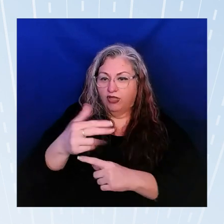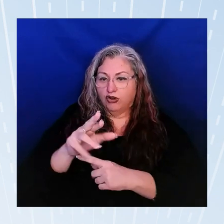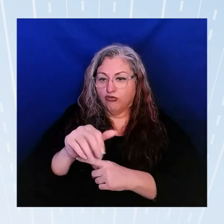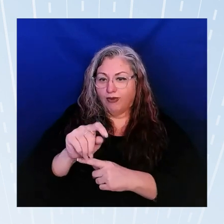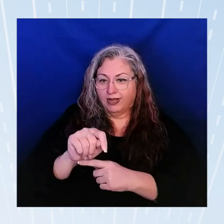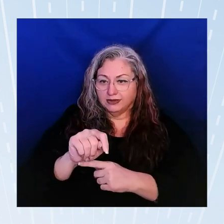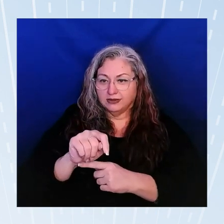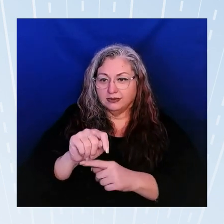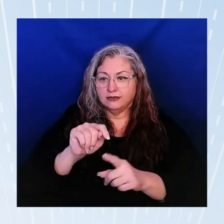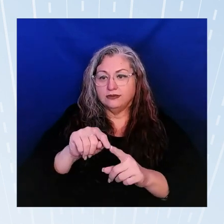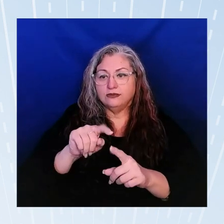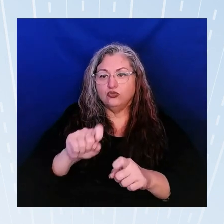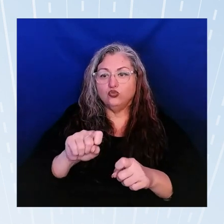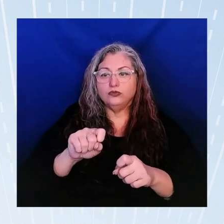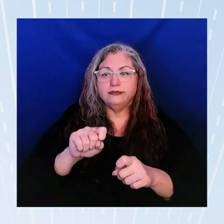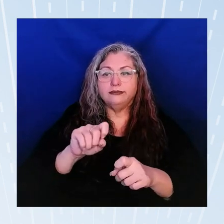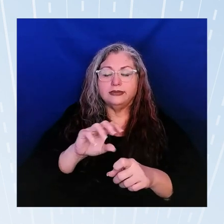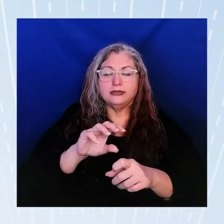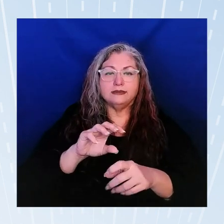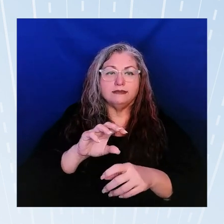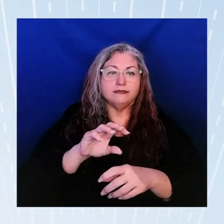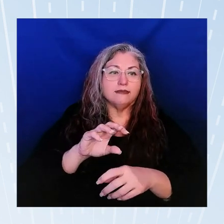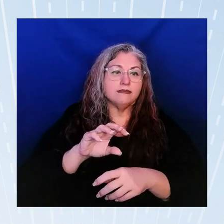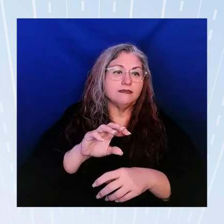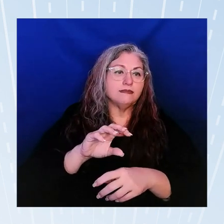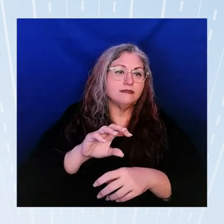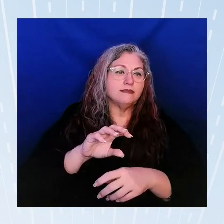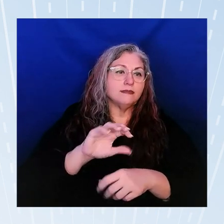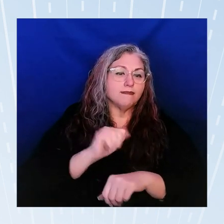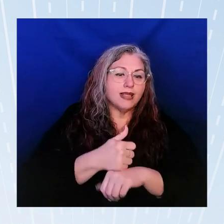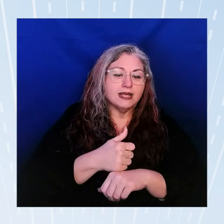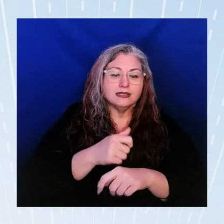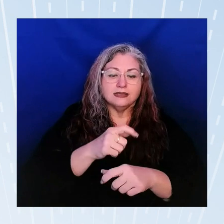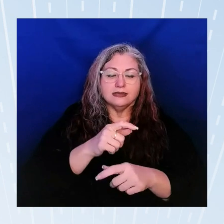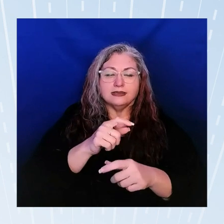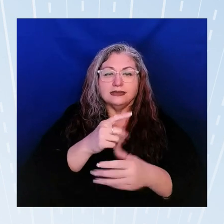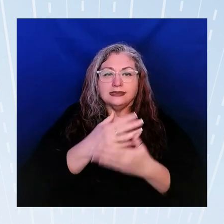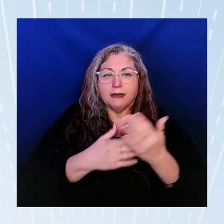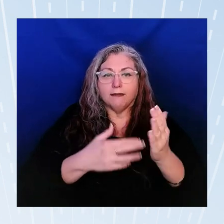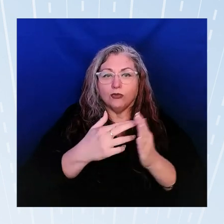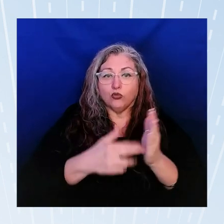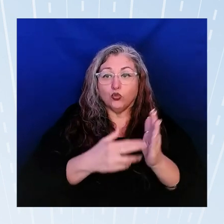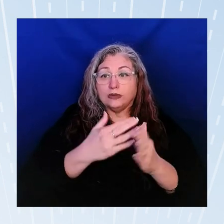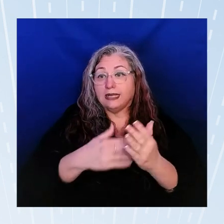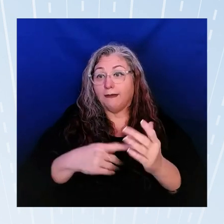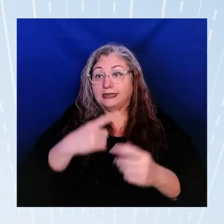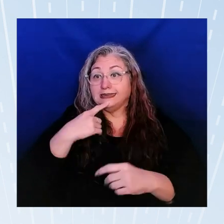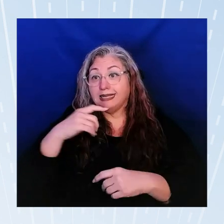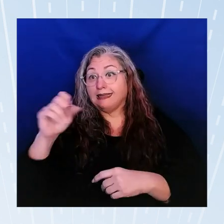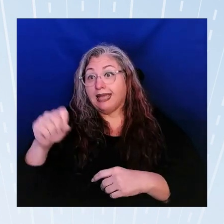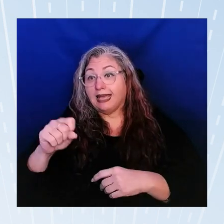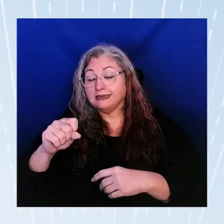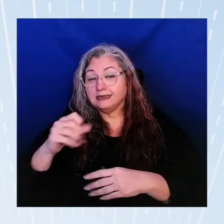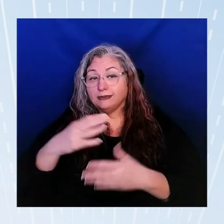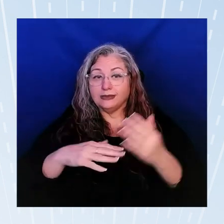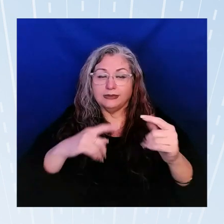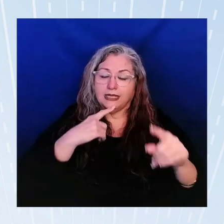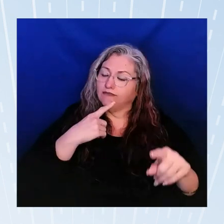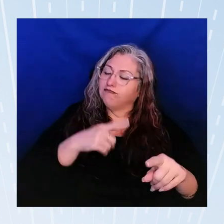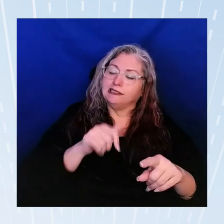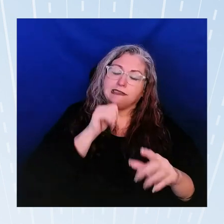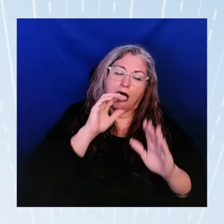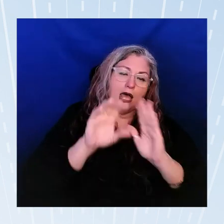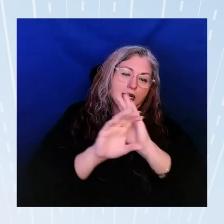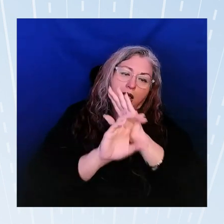place certain conditions and you know some of us would argue that you can and others would argue that it's unconstitutional and